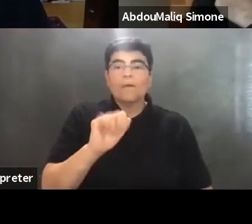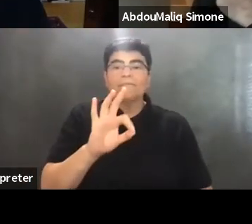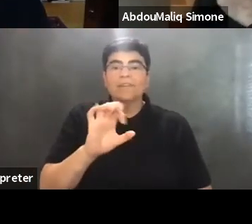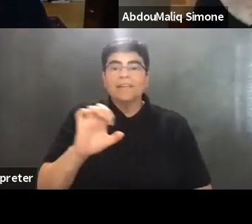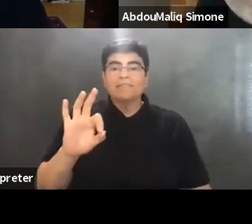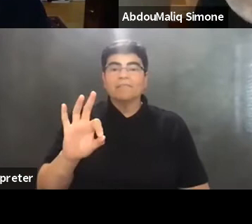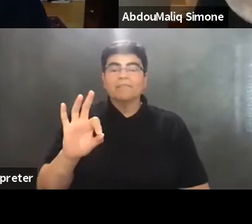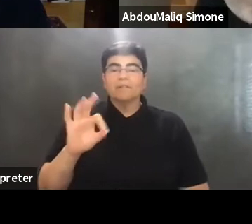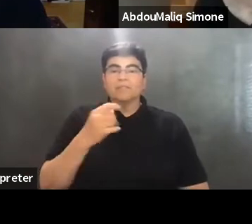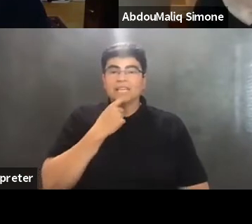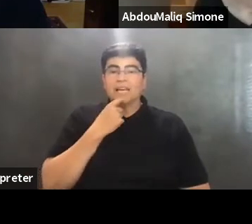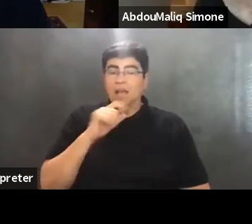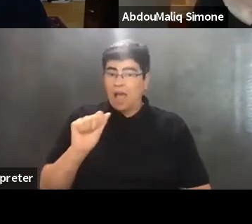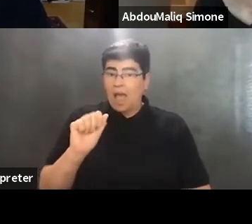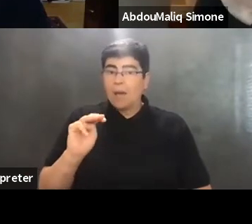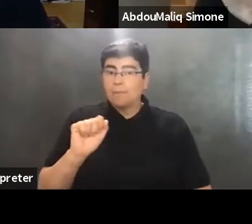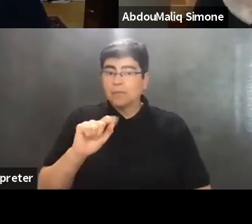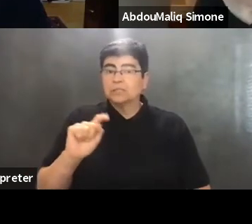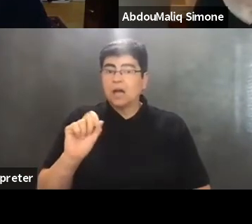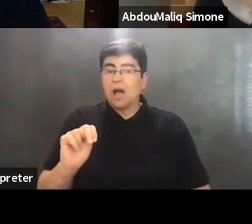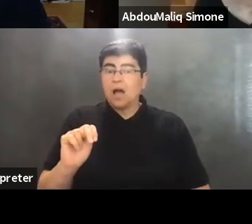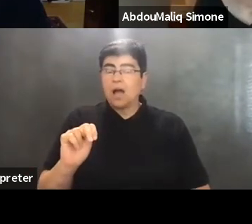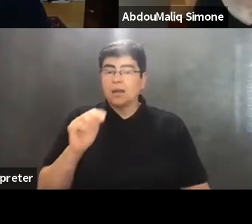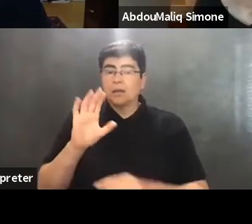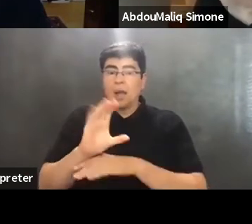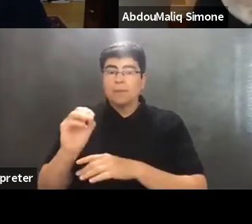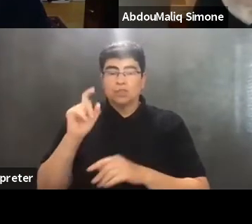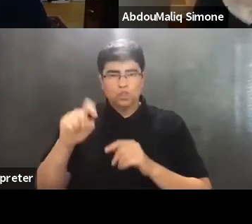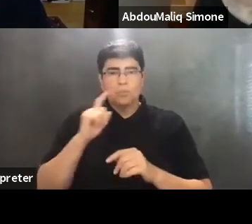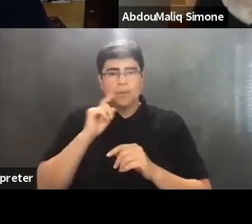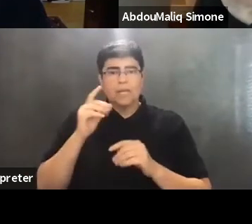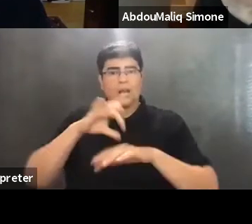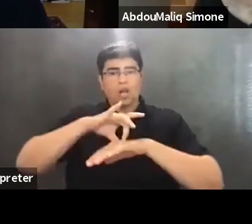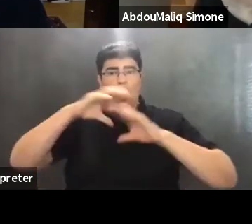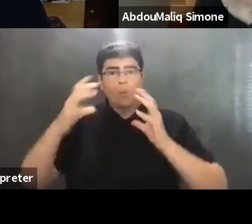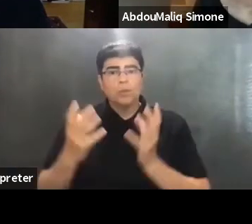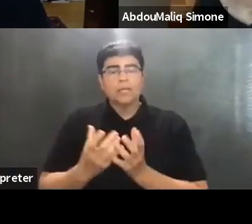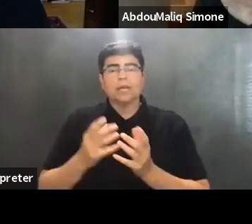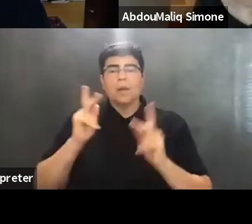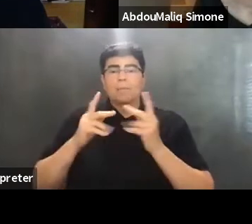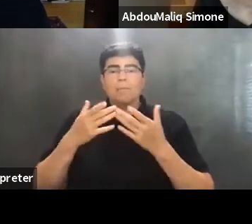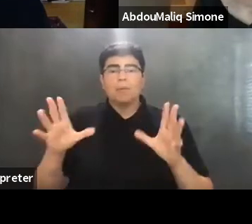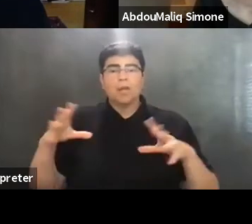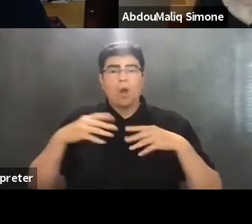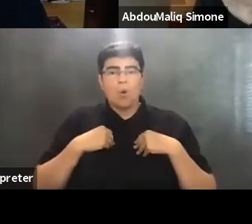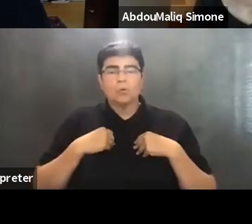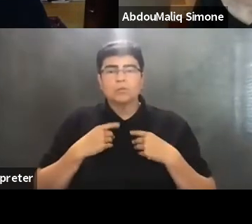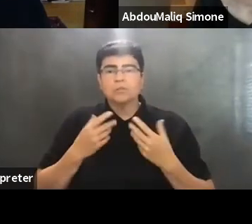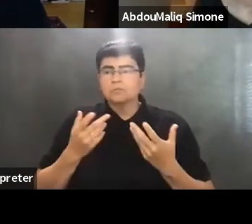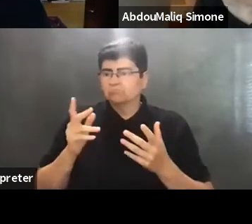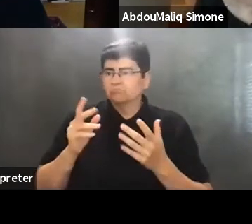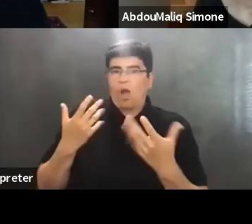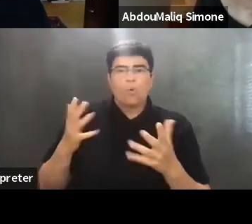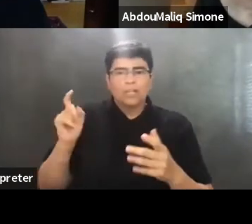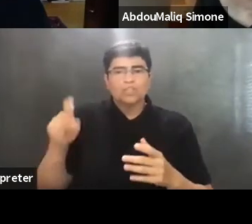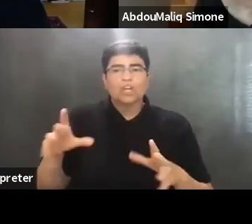which really should be a globally publicly owned utility, global, should belong to all of us already